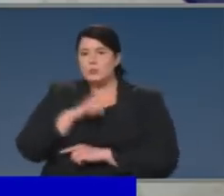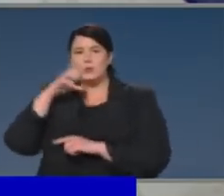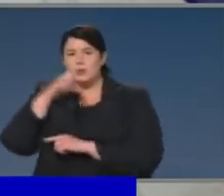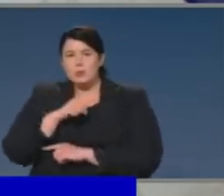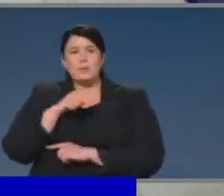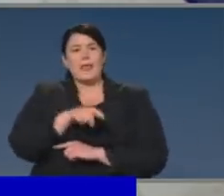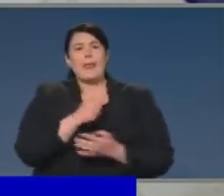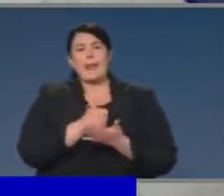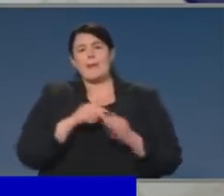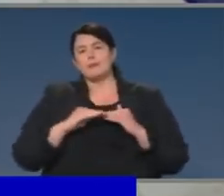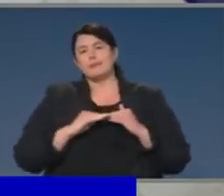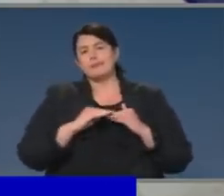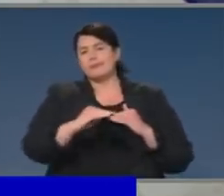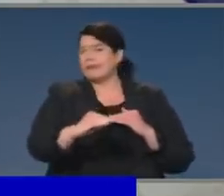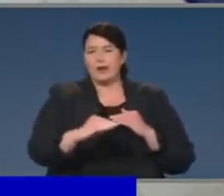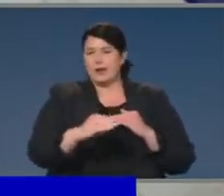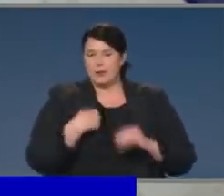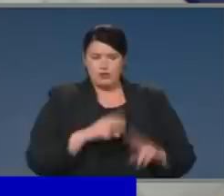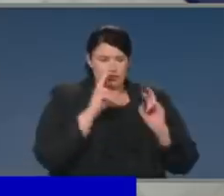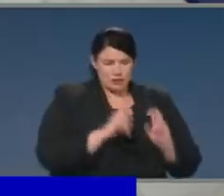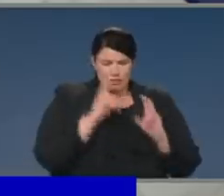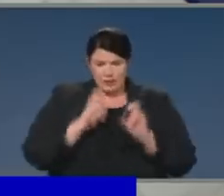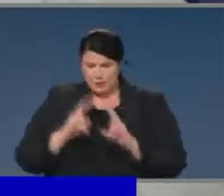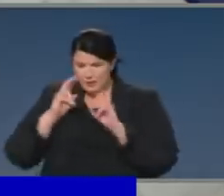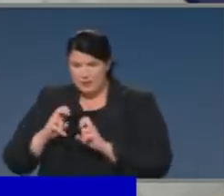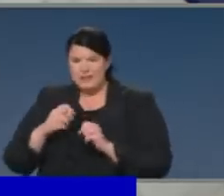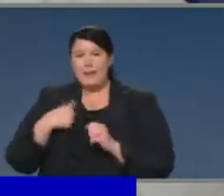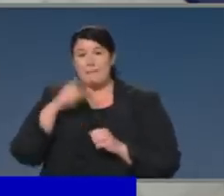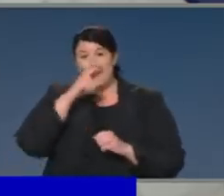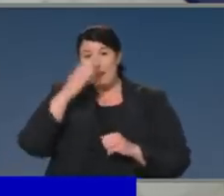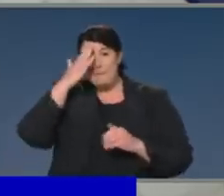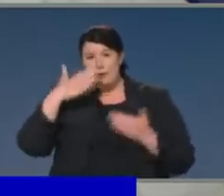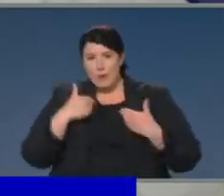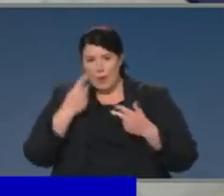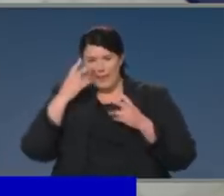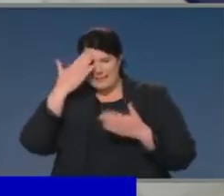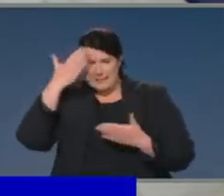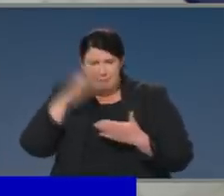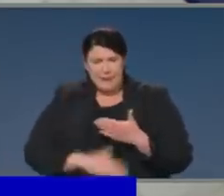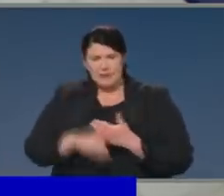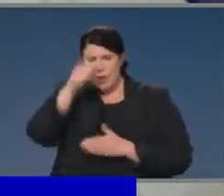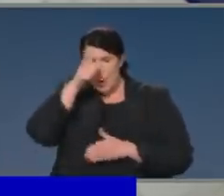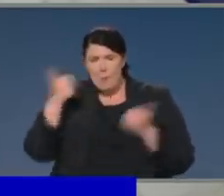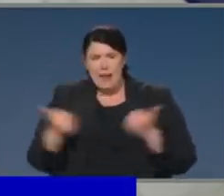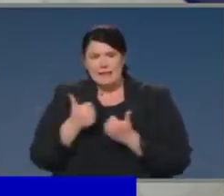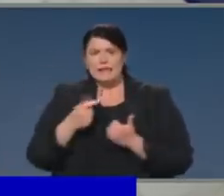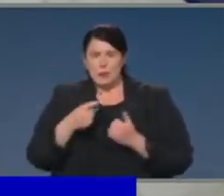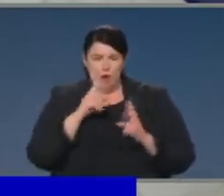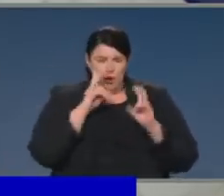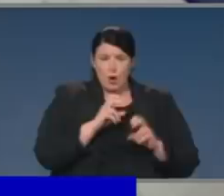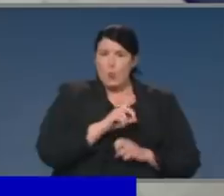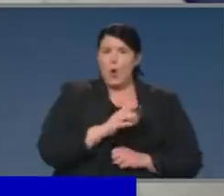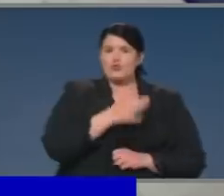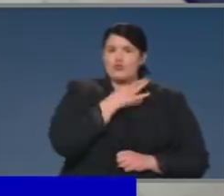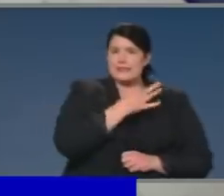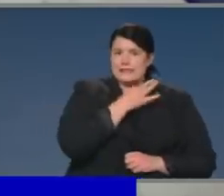into what are those things, and that's where we need our mental health experts coming together and saying, what are the risk factors? For sure,